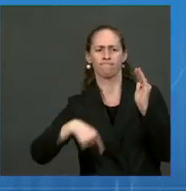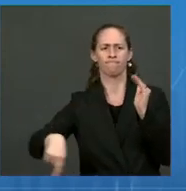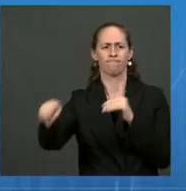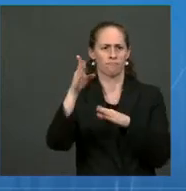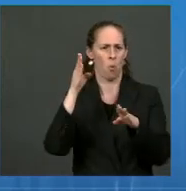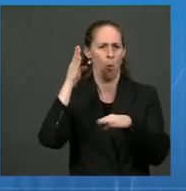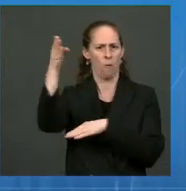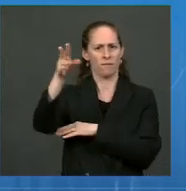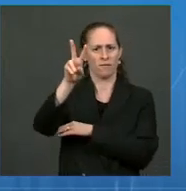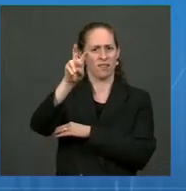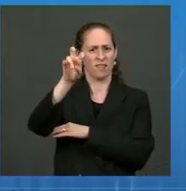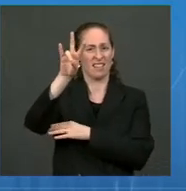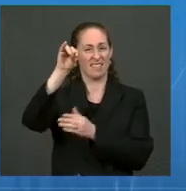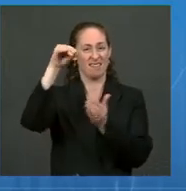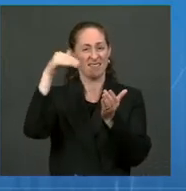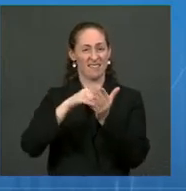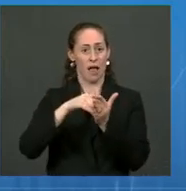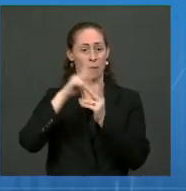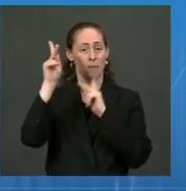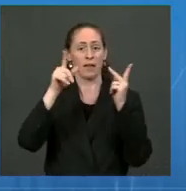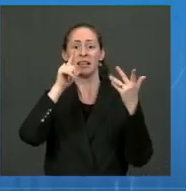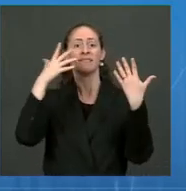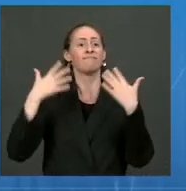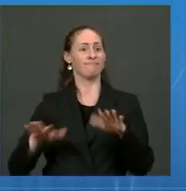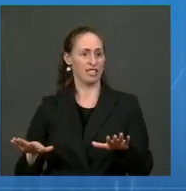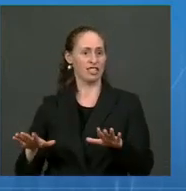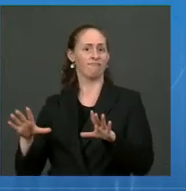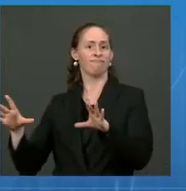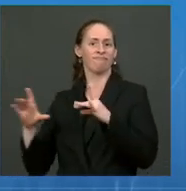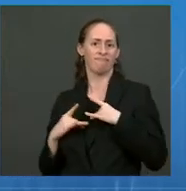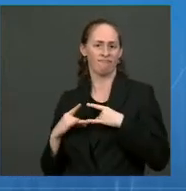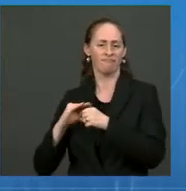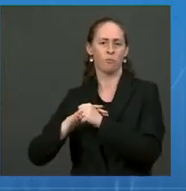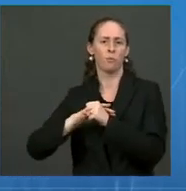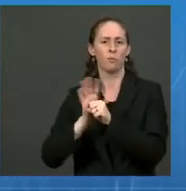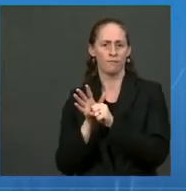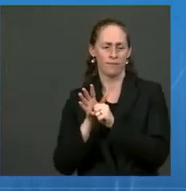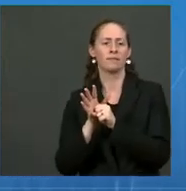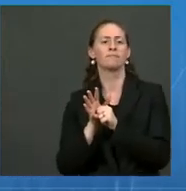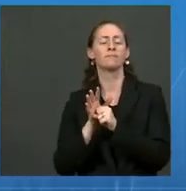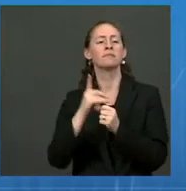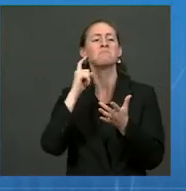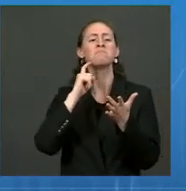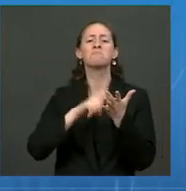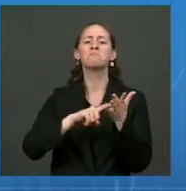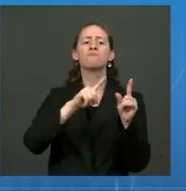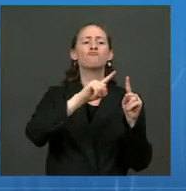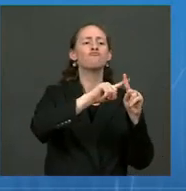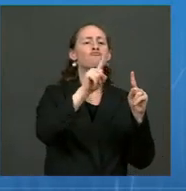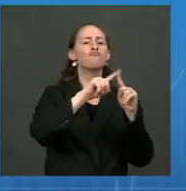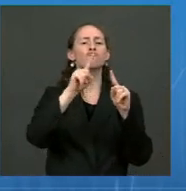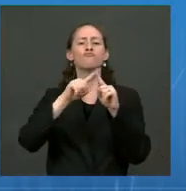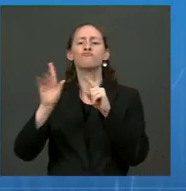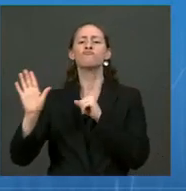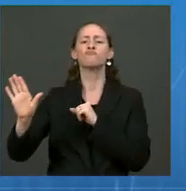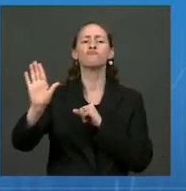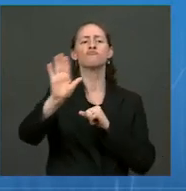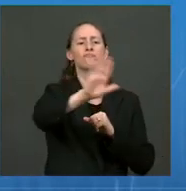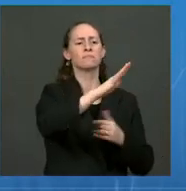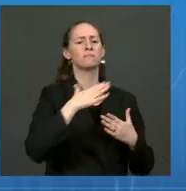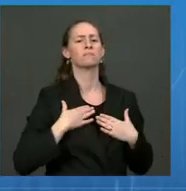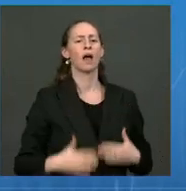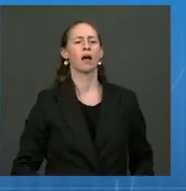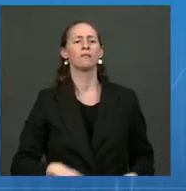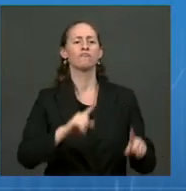who were infected and had COVID-19. The range of individuals ranges from anywhere from 10 to more than